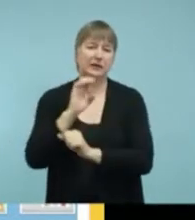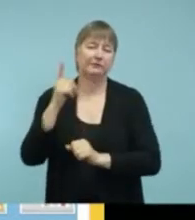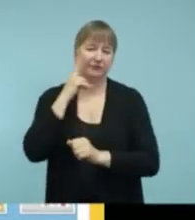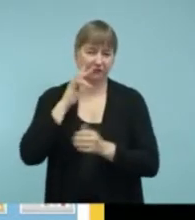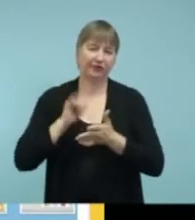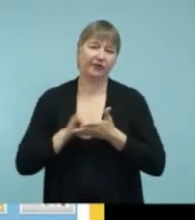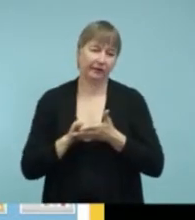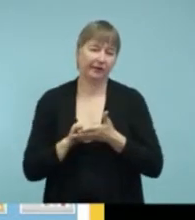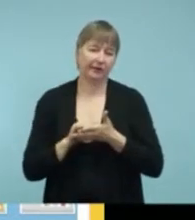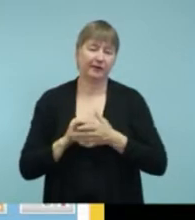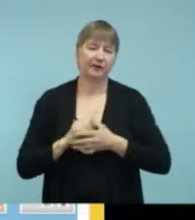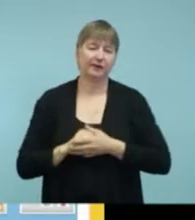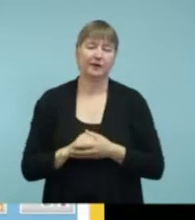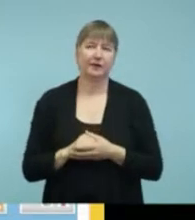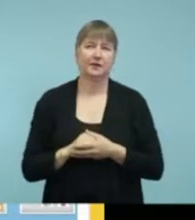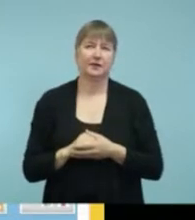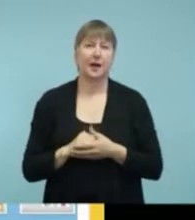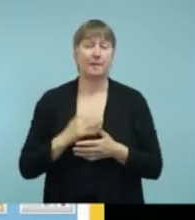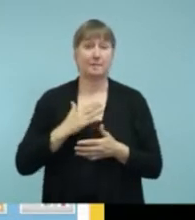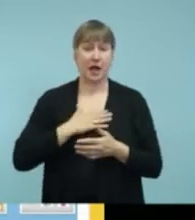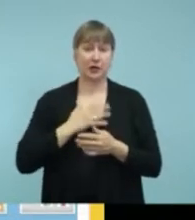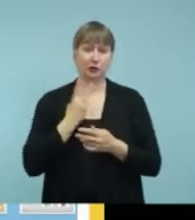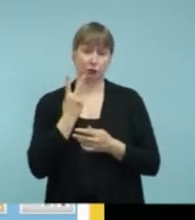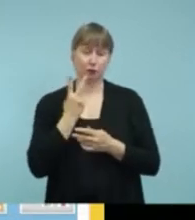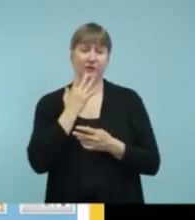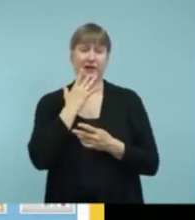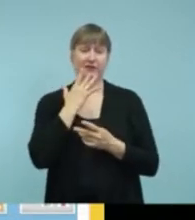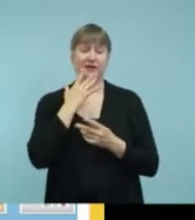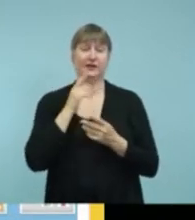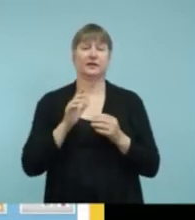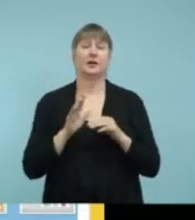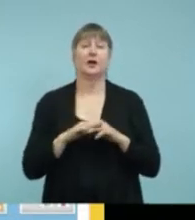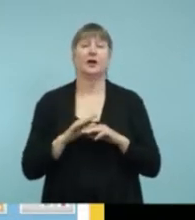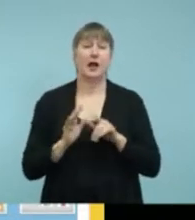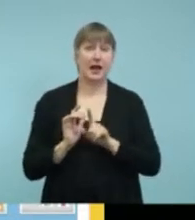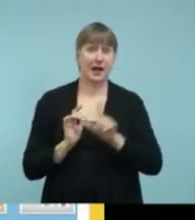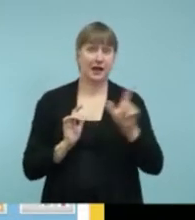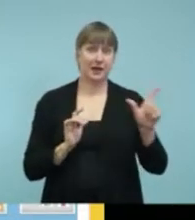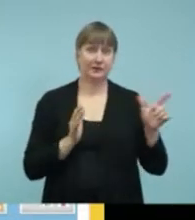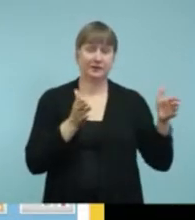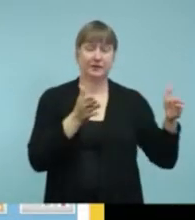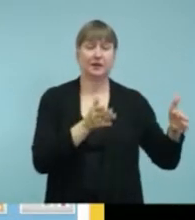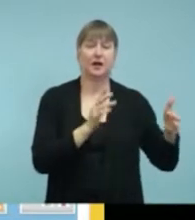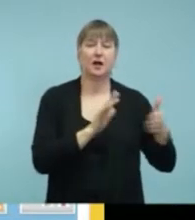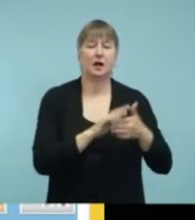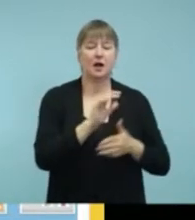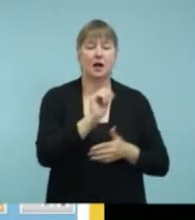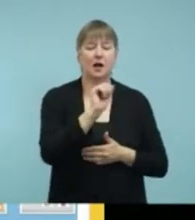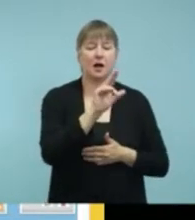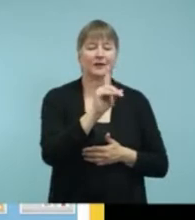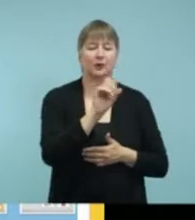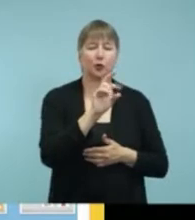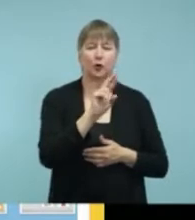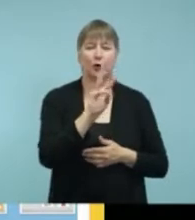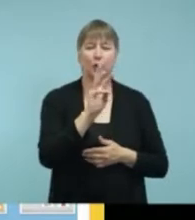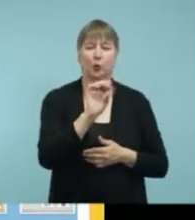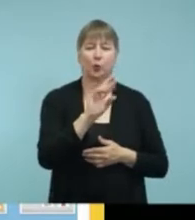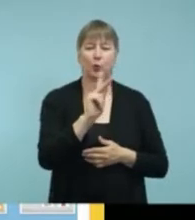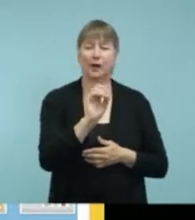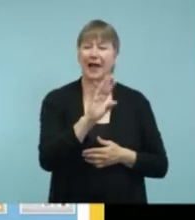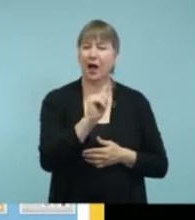therapy. Um, my two favorite, um, the one on the left is called auditory workout. It's very customizable.